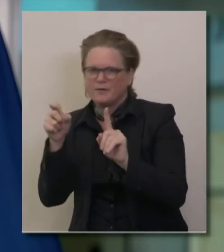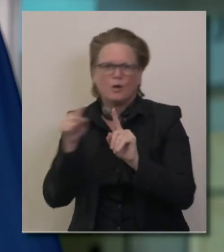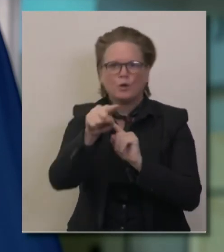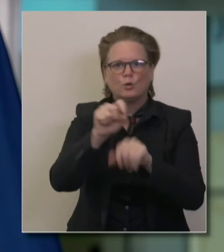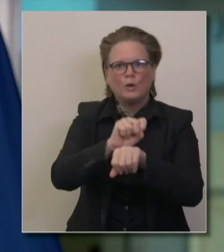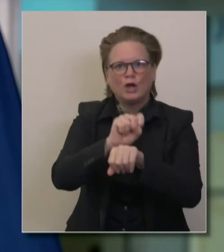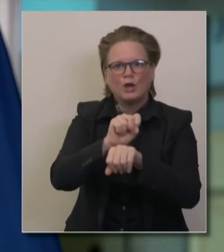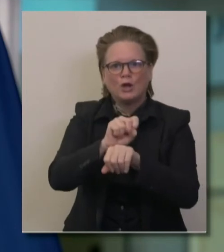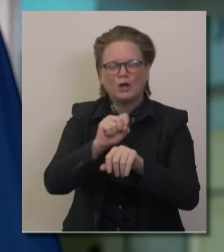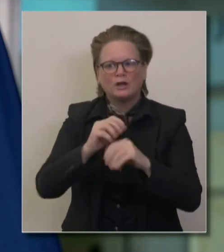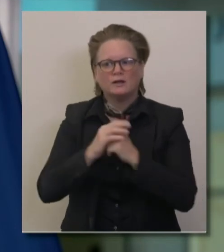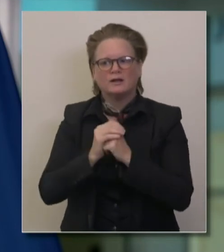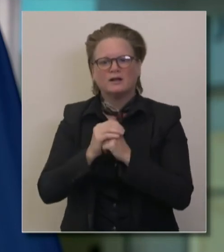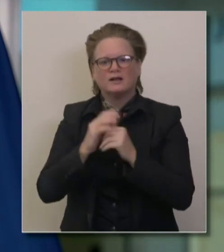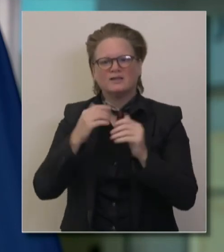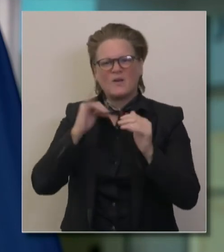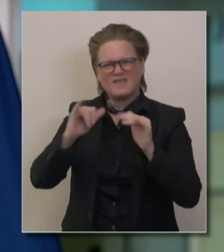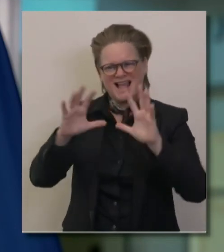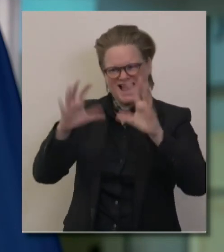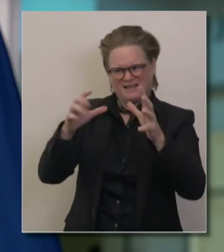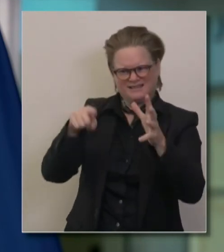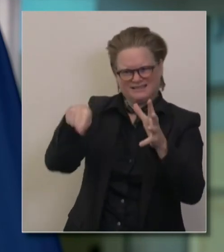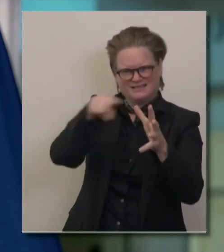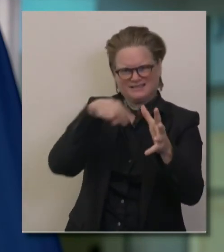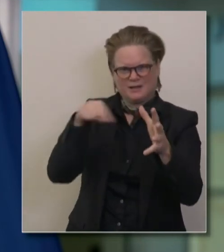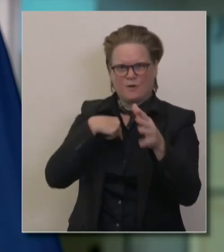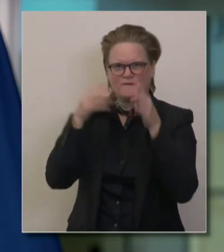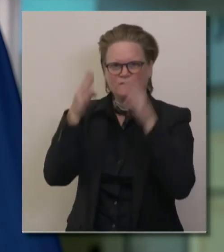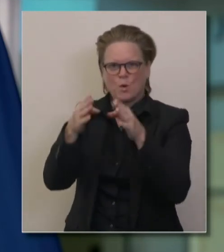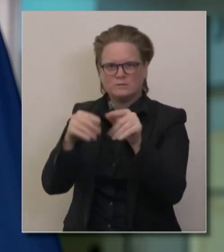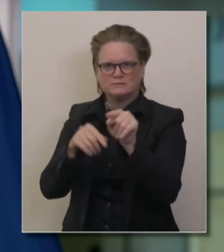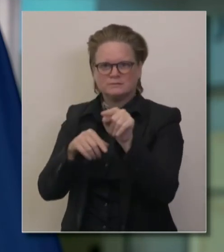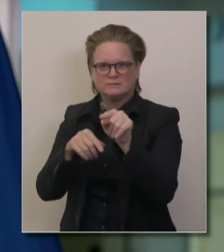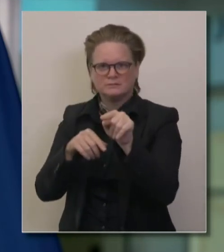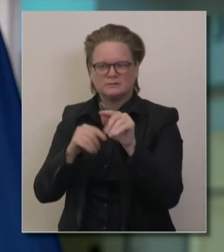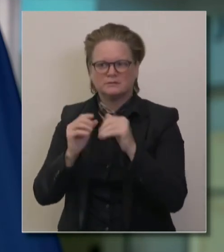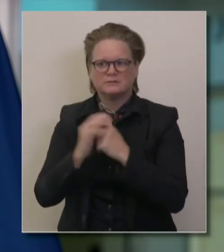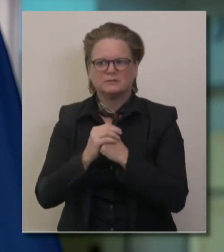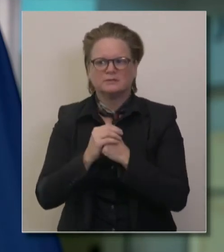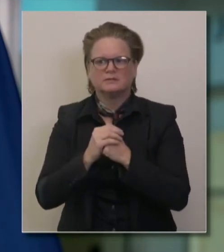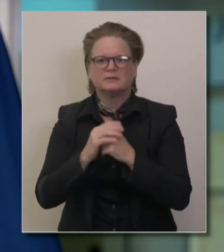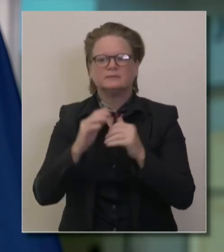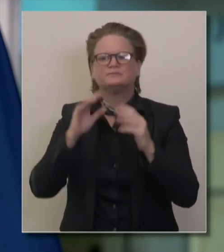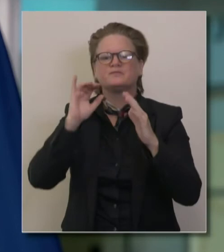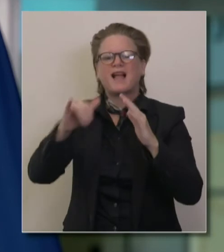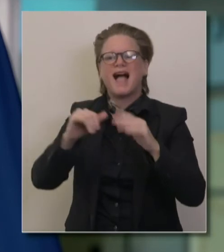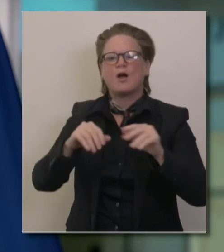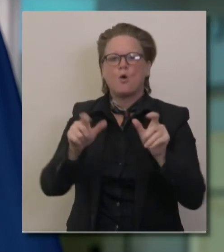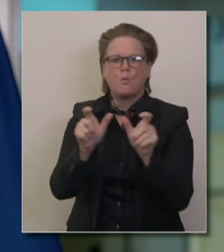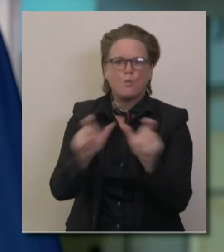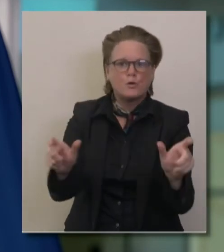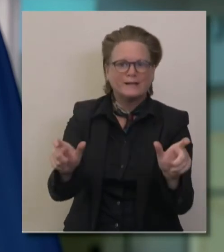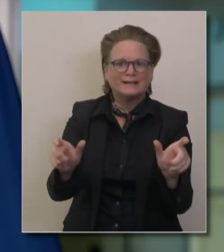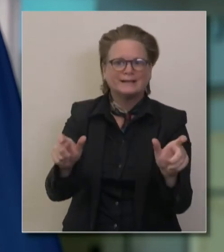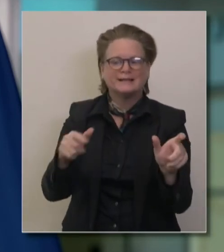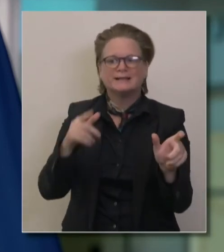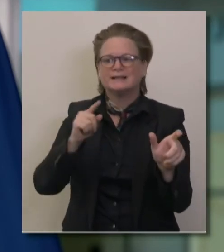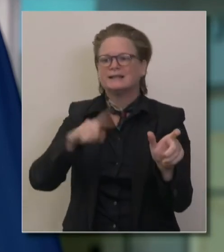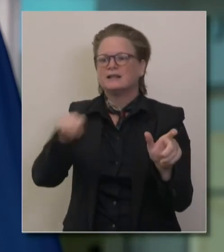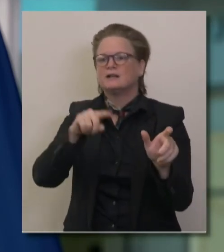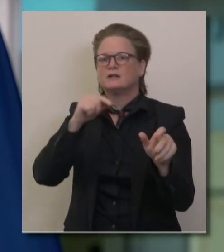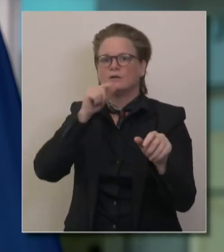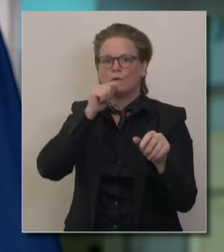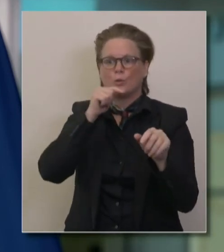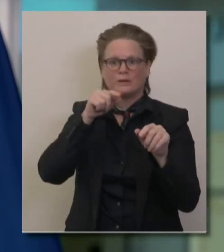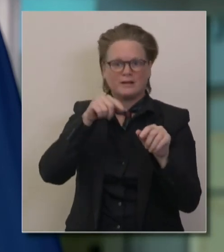The other area is for quarantine or isolation. Some communities have brought on hotel rooms and we encourage that to